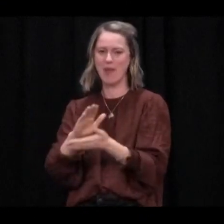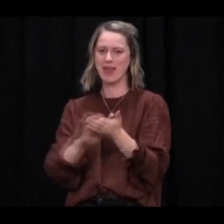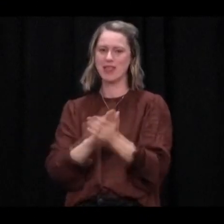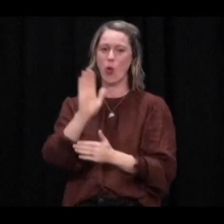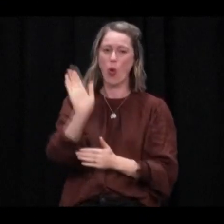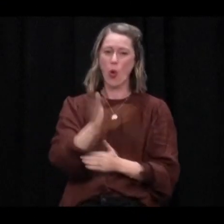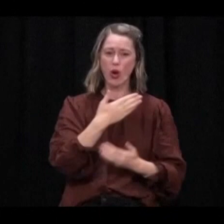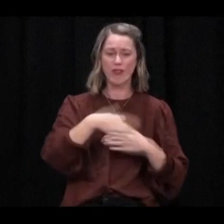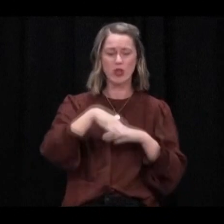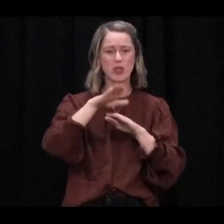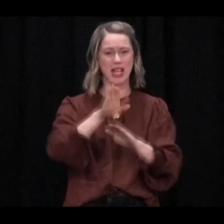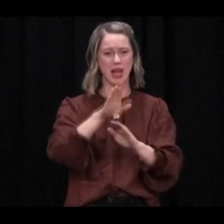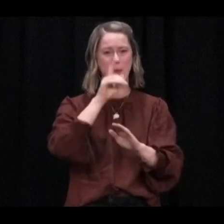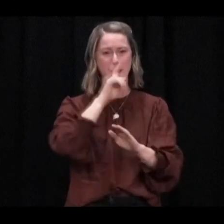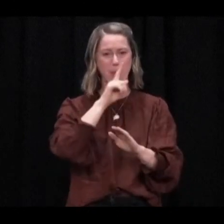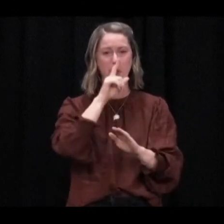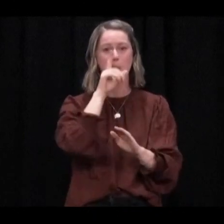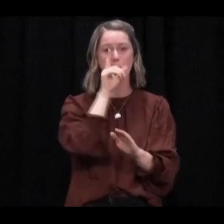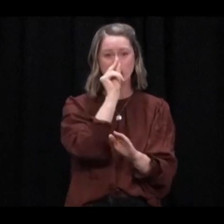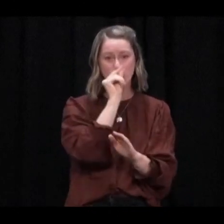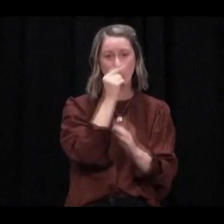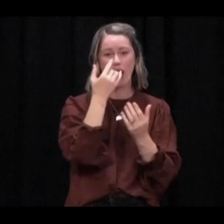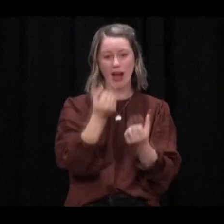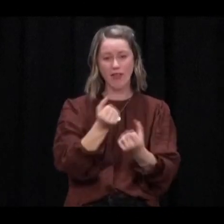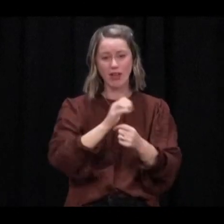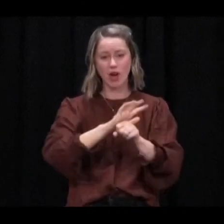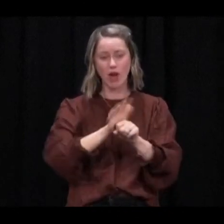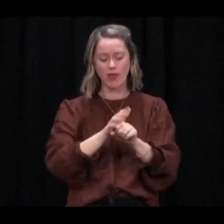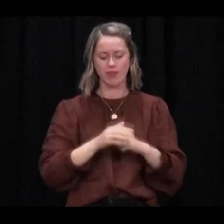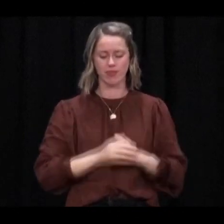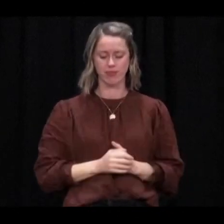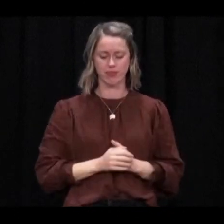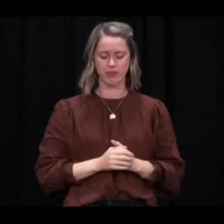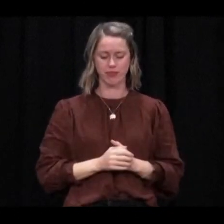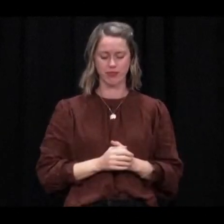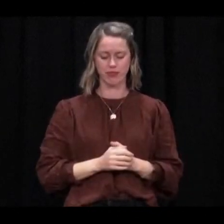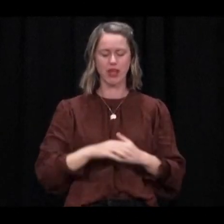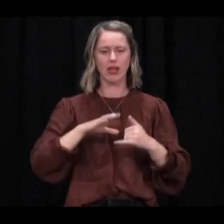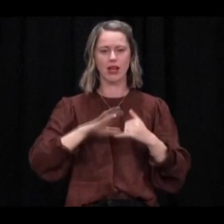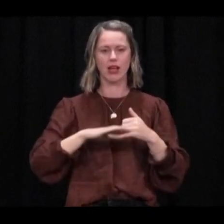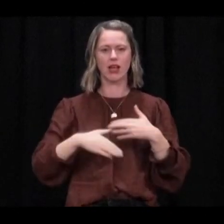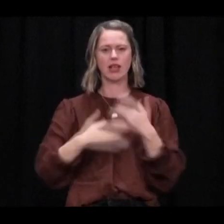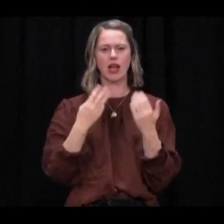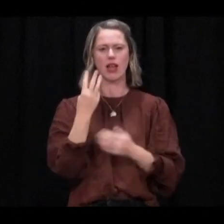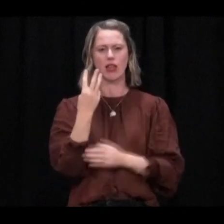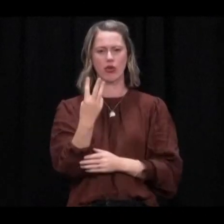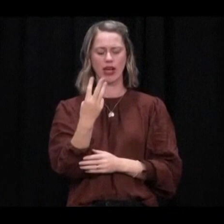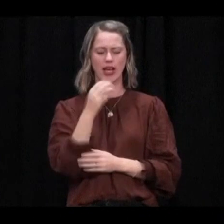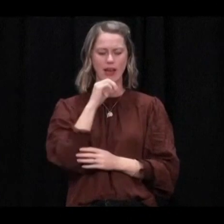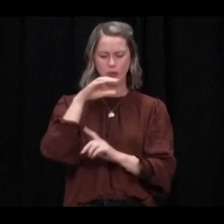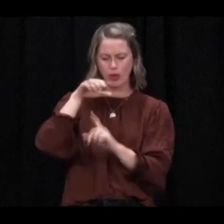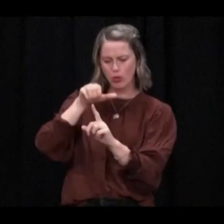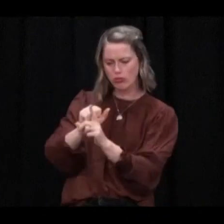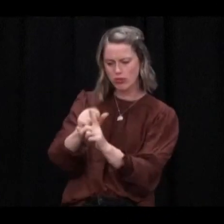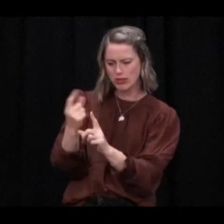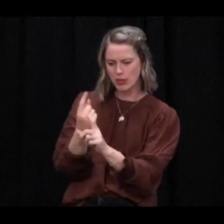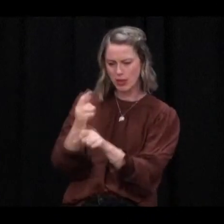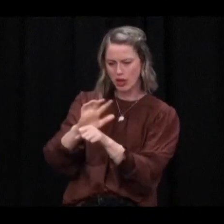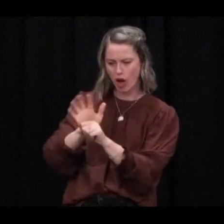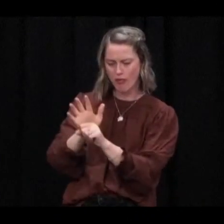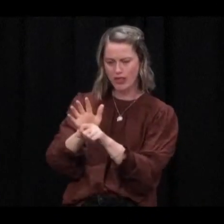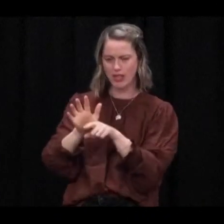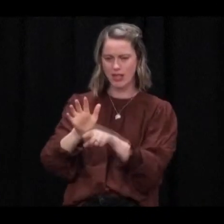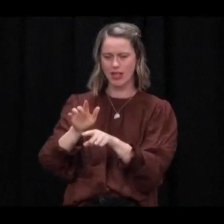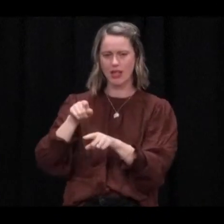country. Finally, because we are only in day three of our lockdown, when we are finding positive cases, their